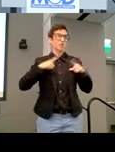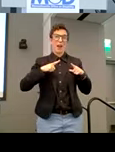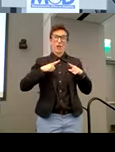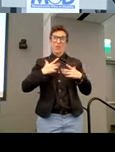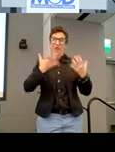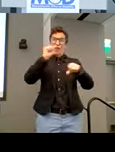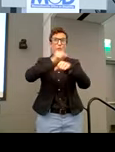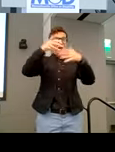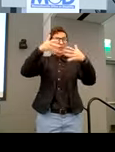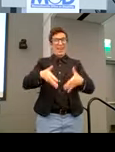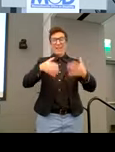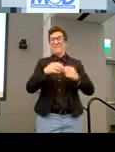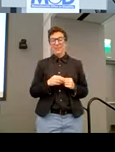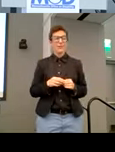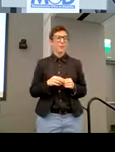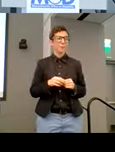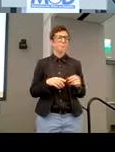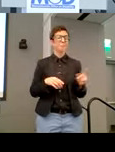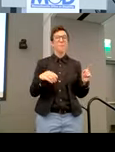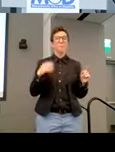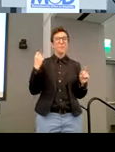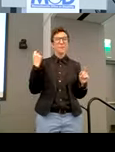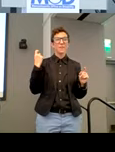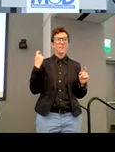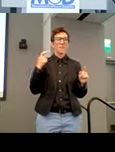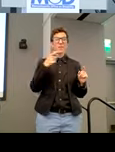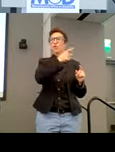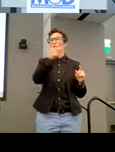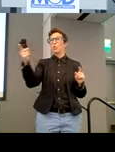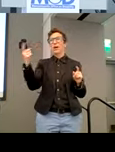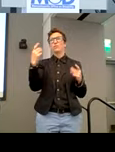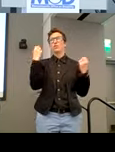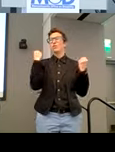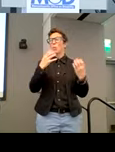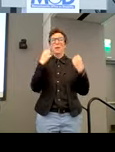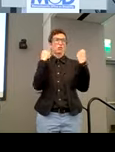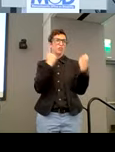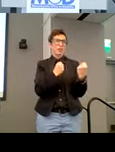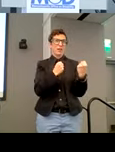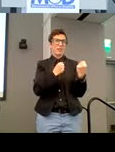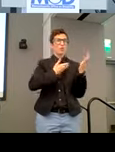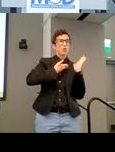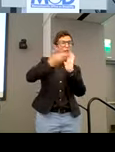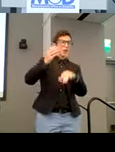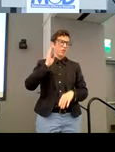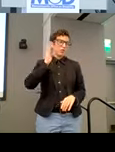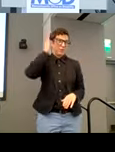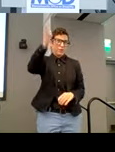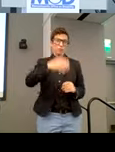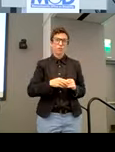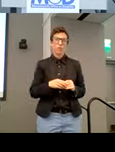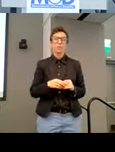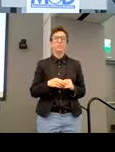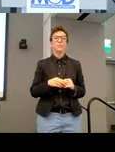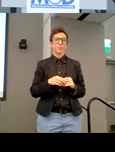know? So I think you have so much strength here to carry it into the future with all the things to do. So